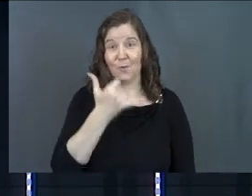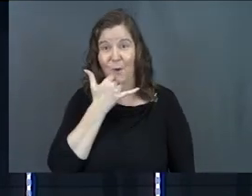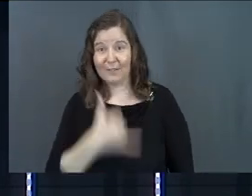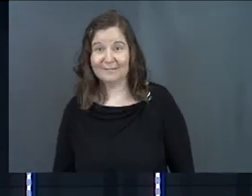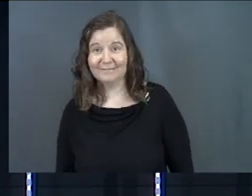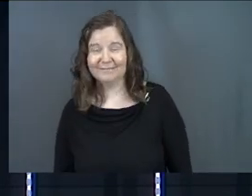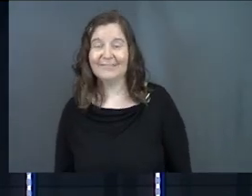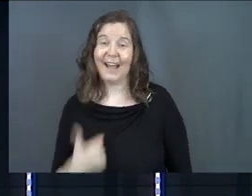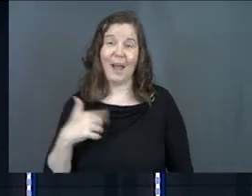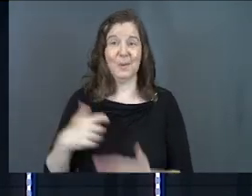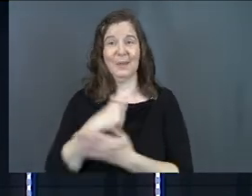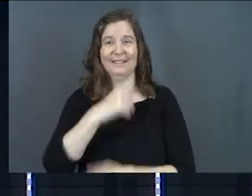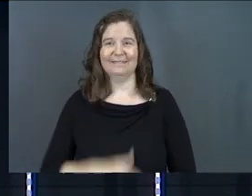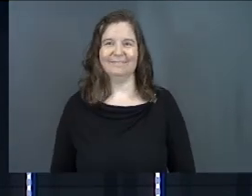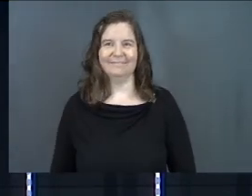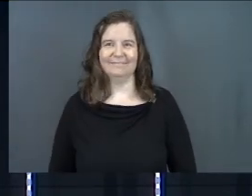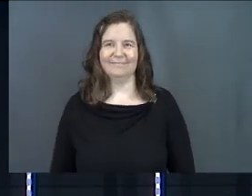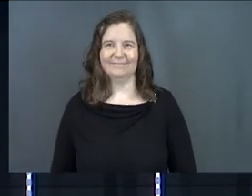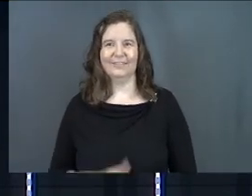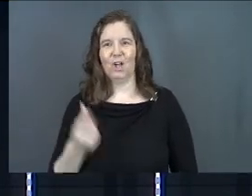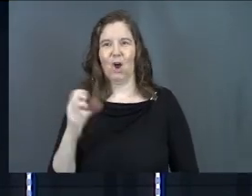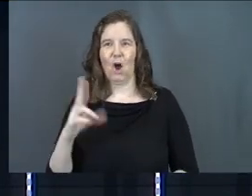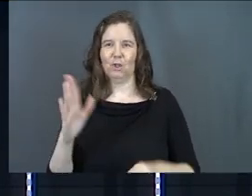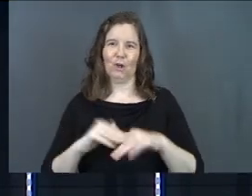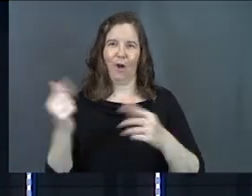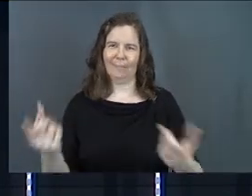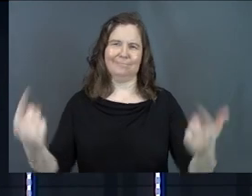wrong. I win. Altar call.